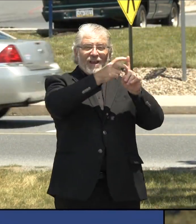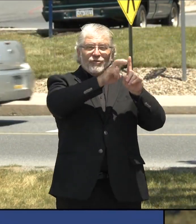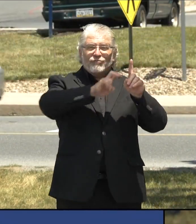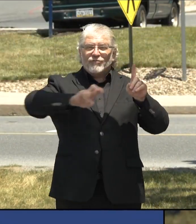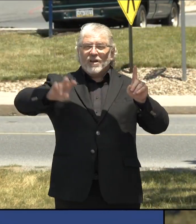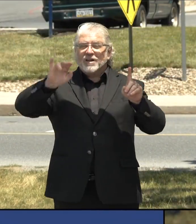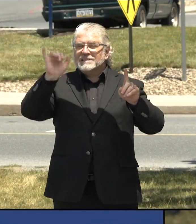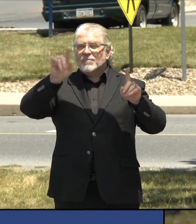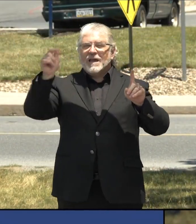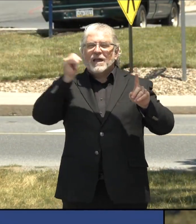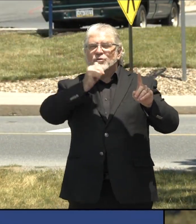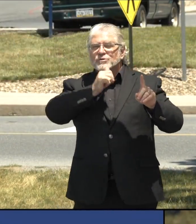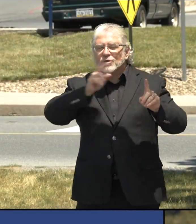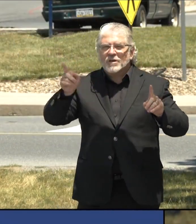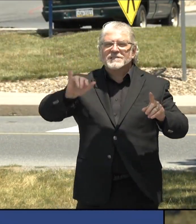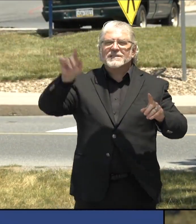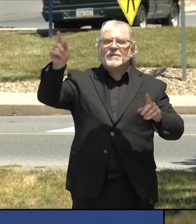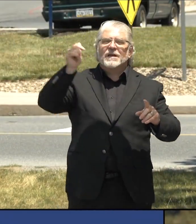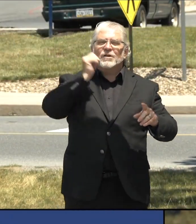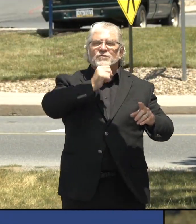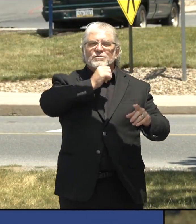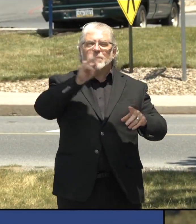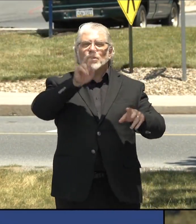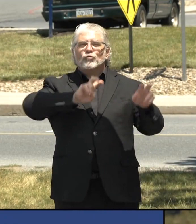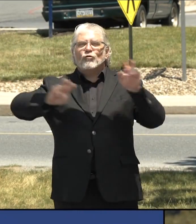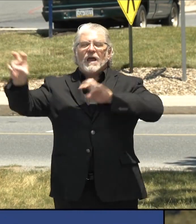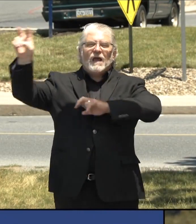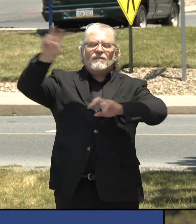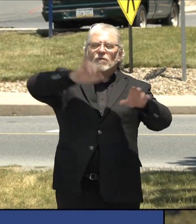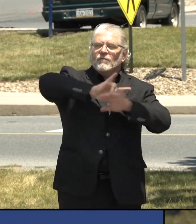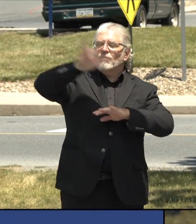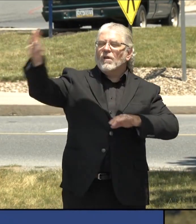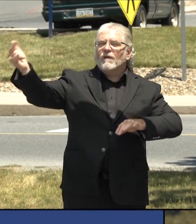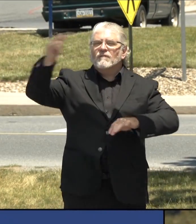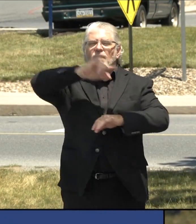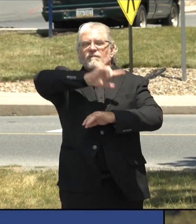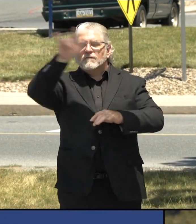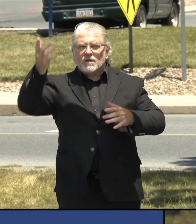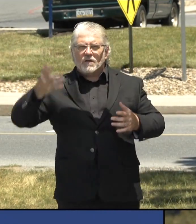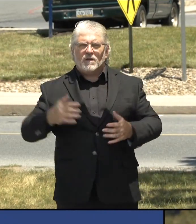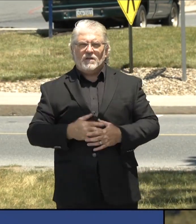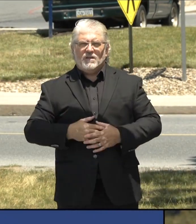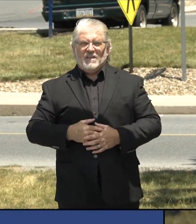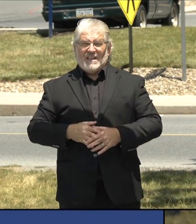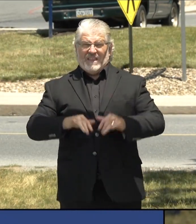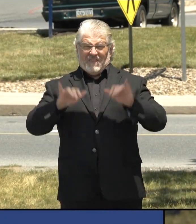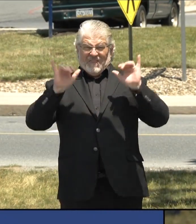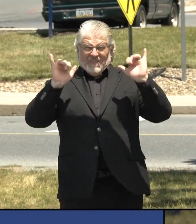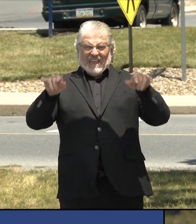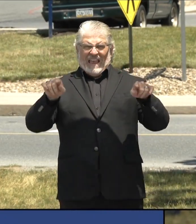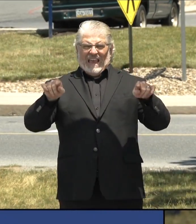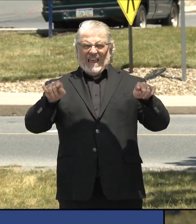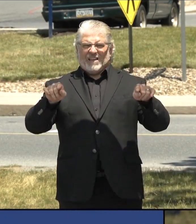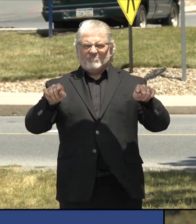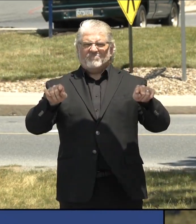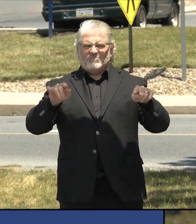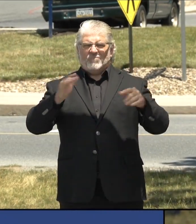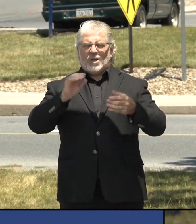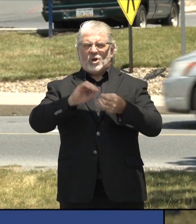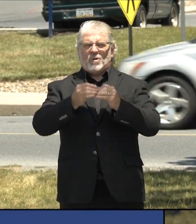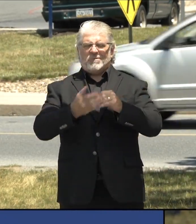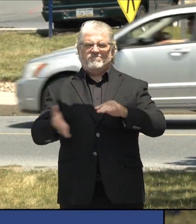uh, Arizona or California or Florida. Um, and she strongly felt that was leading her, uh, her increases.